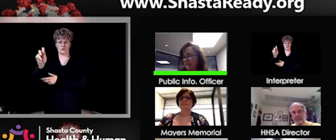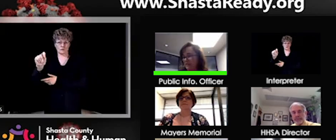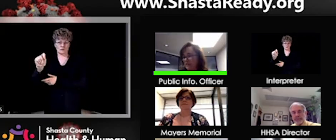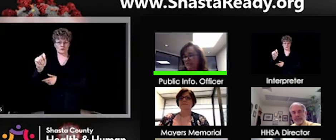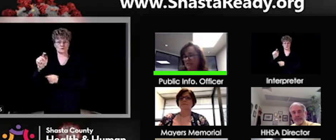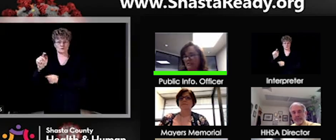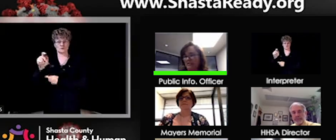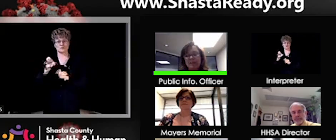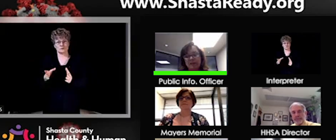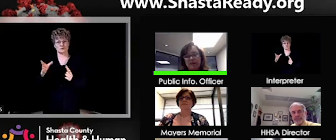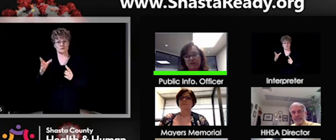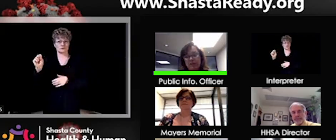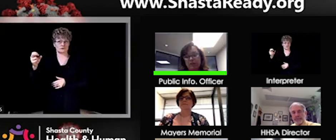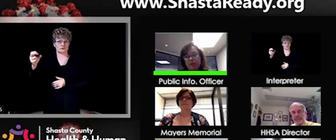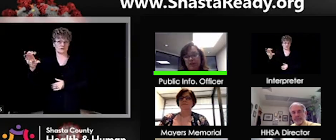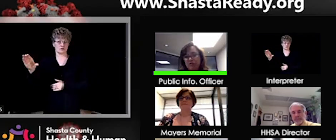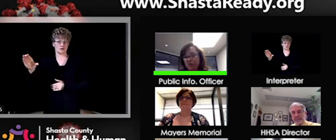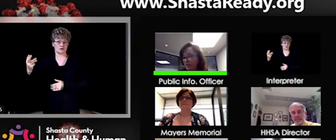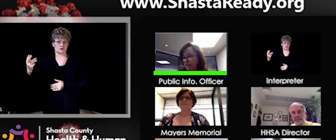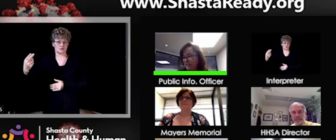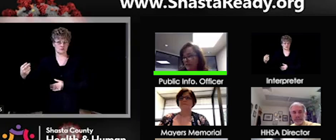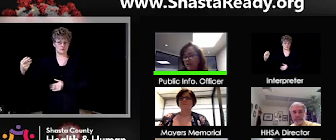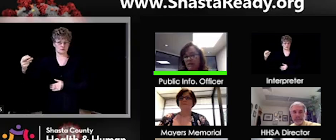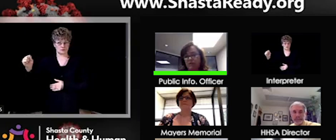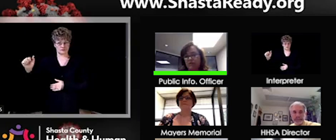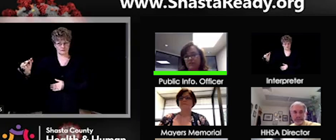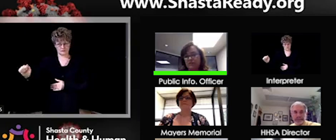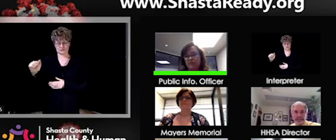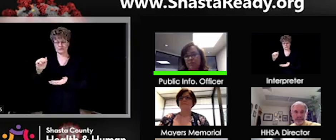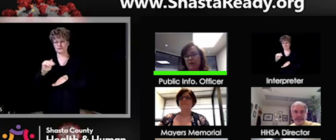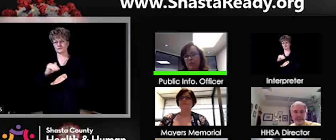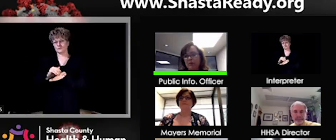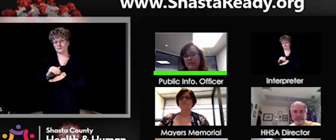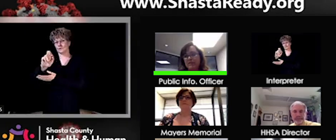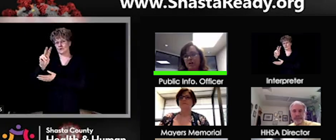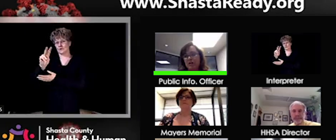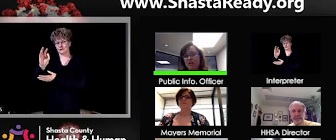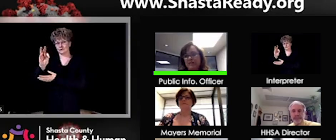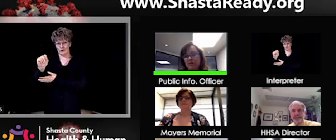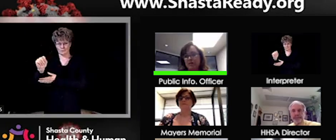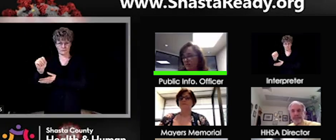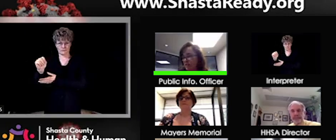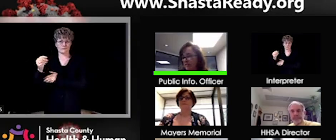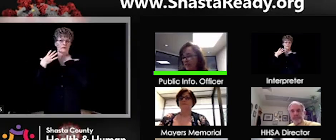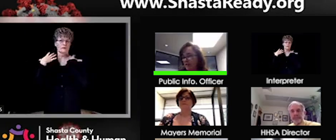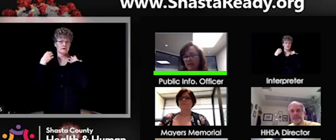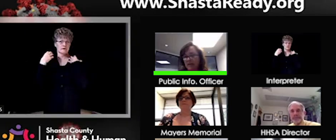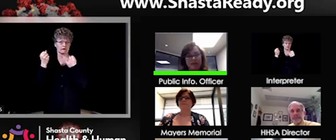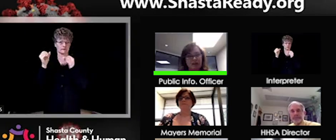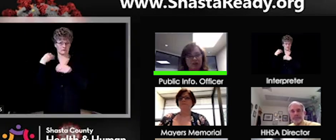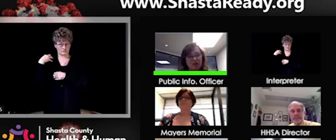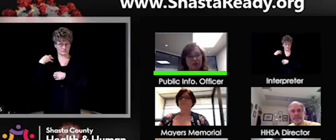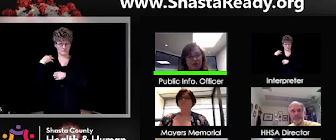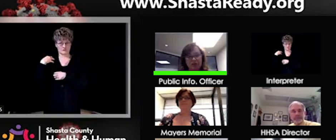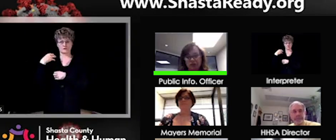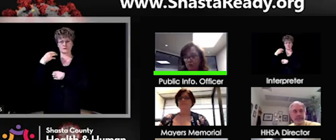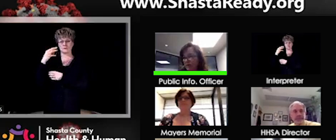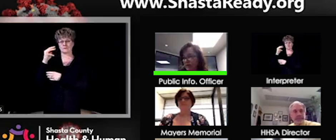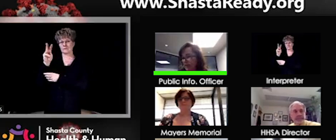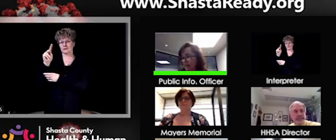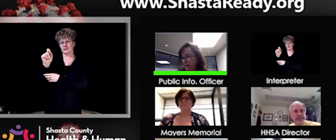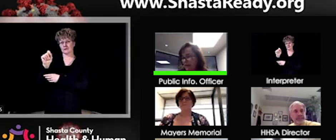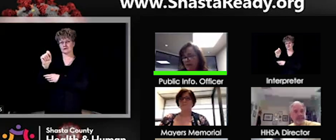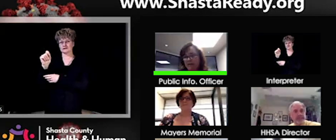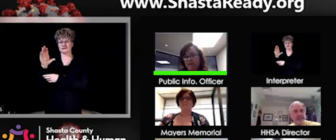Shasta County Health and Human Services Agency, Dr. Karen Ramstrom, our Shasta County Health Officer, Matt Pontus, our CEO of Shasta County, Sheriff